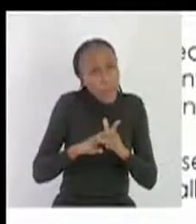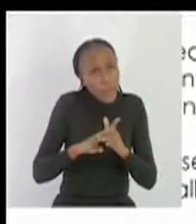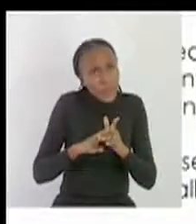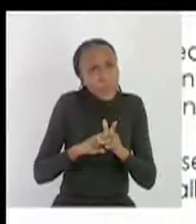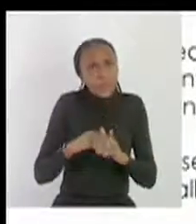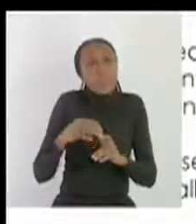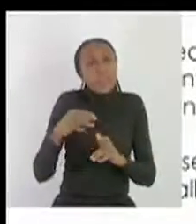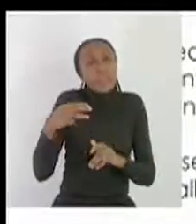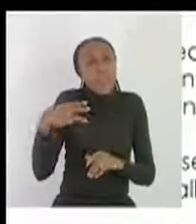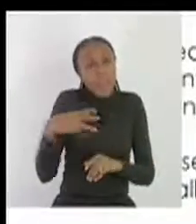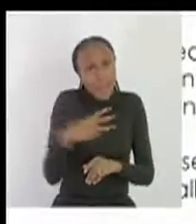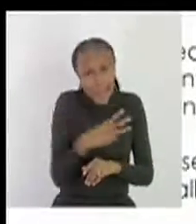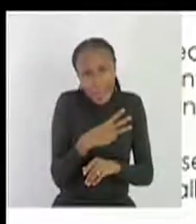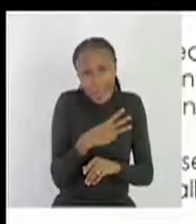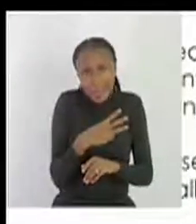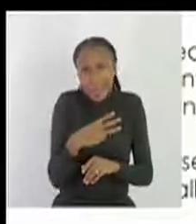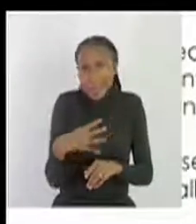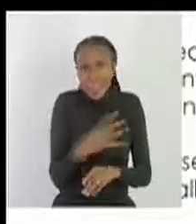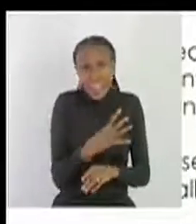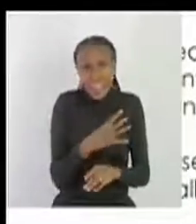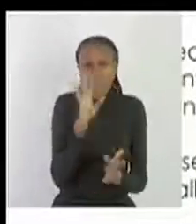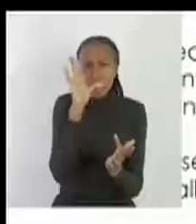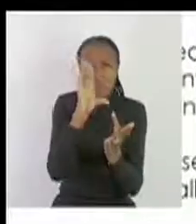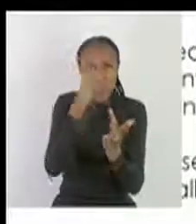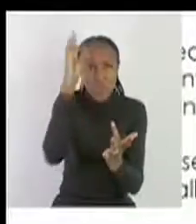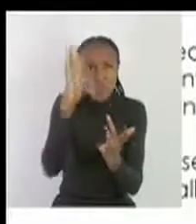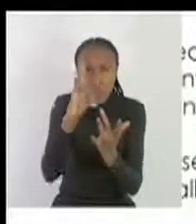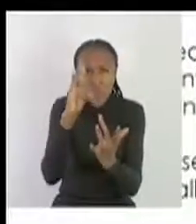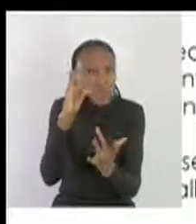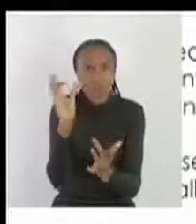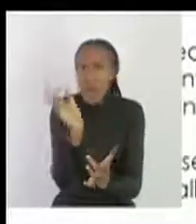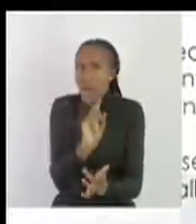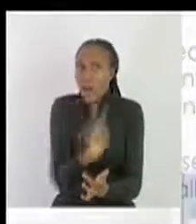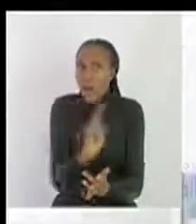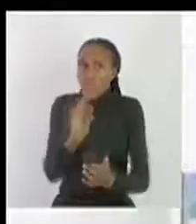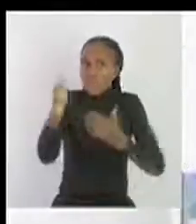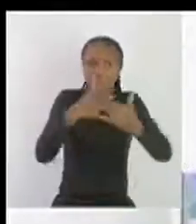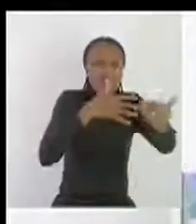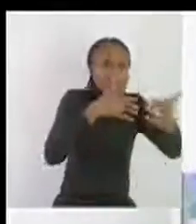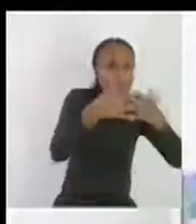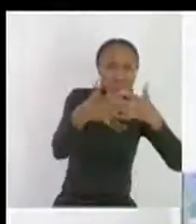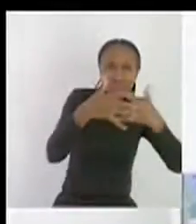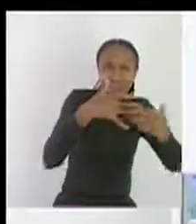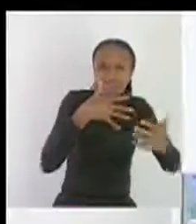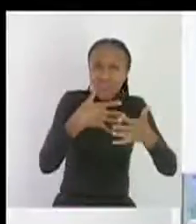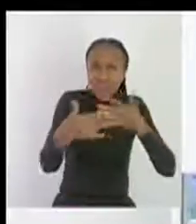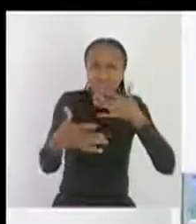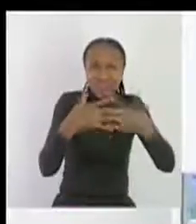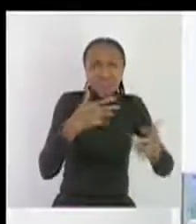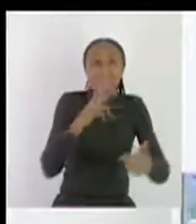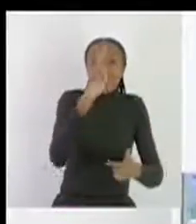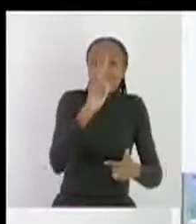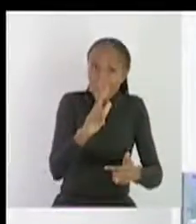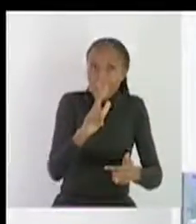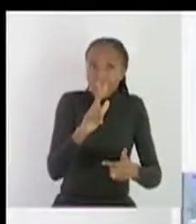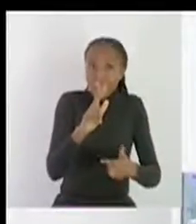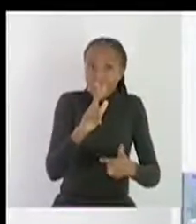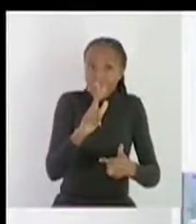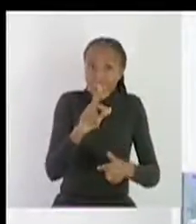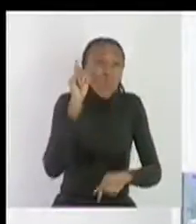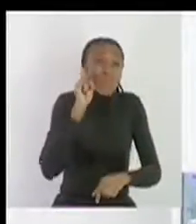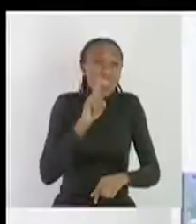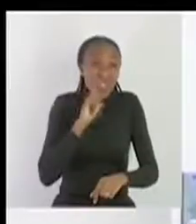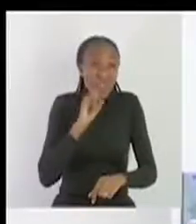HIV and AIDS does not discriminate people so meaning that you must be aware that no matter how rich you are